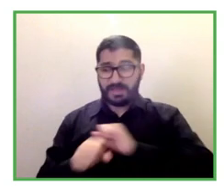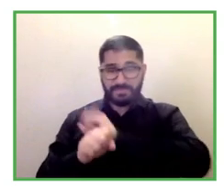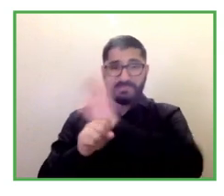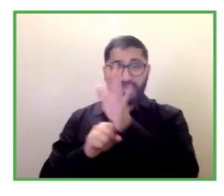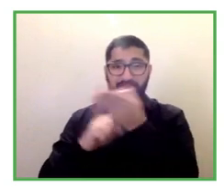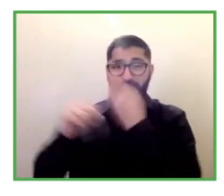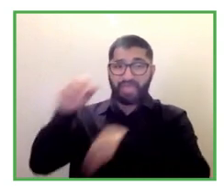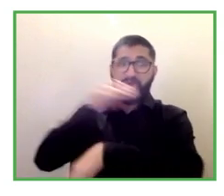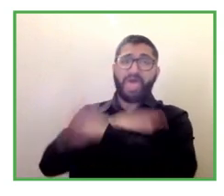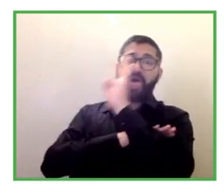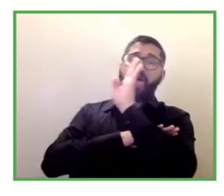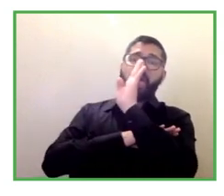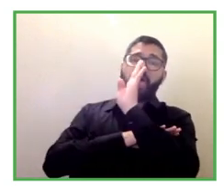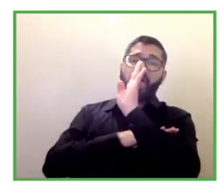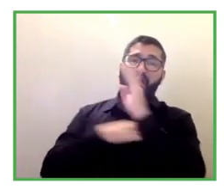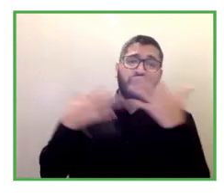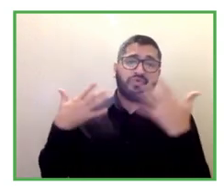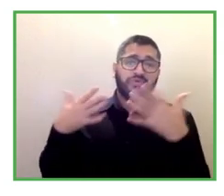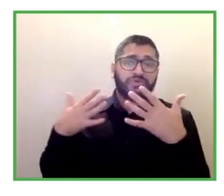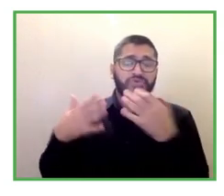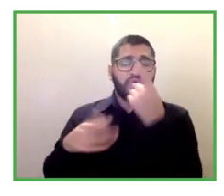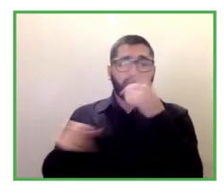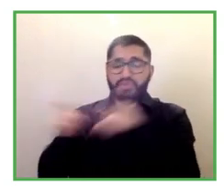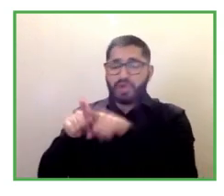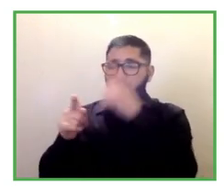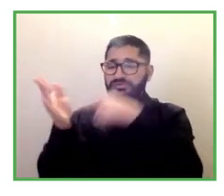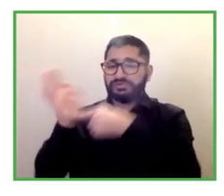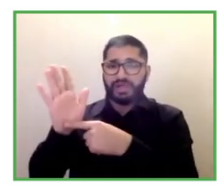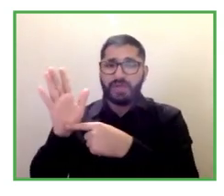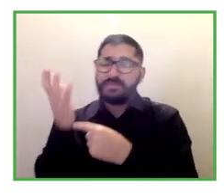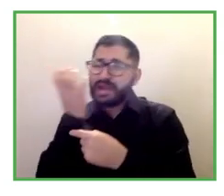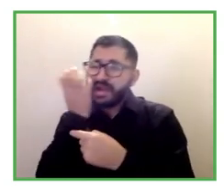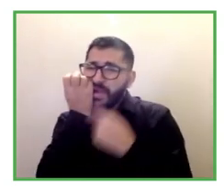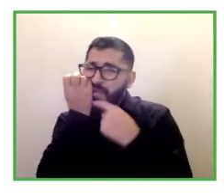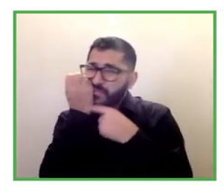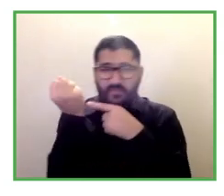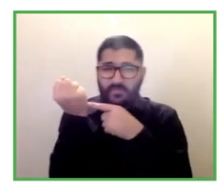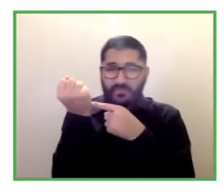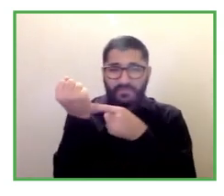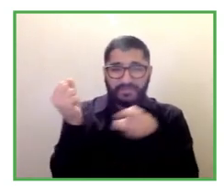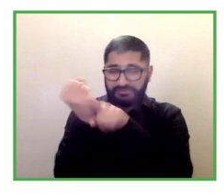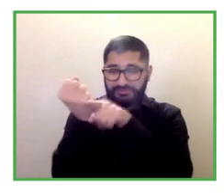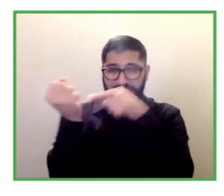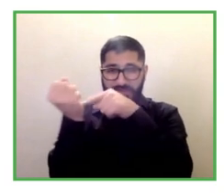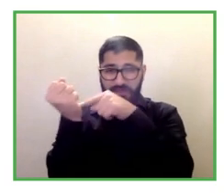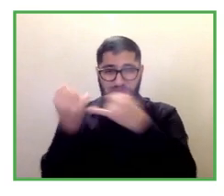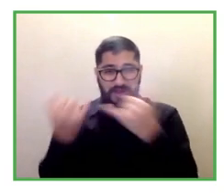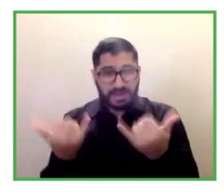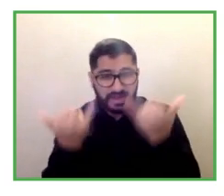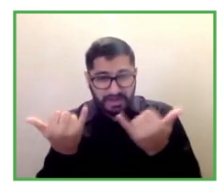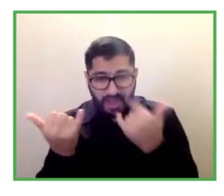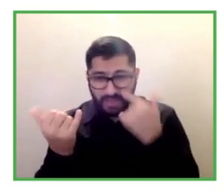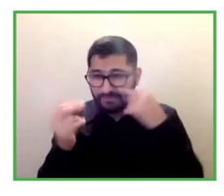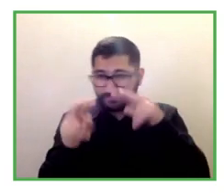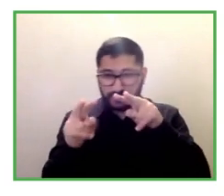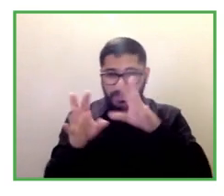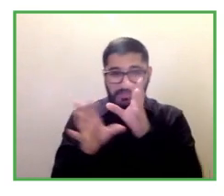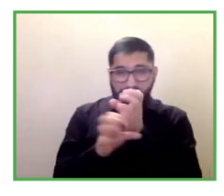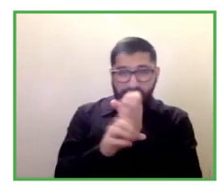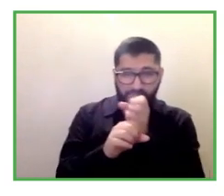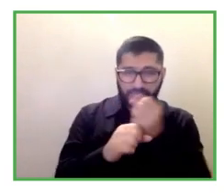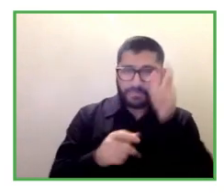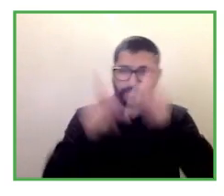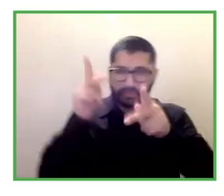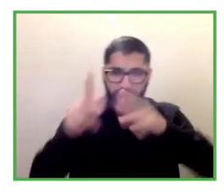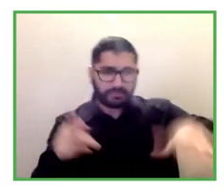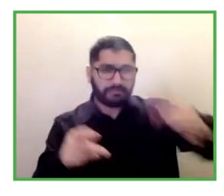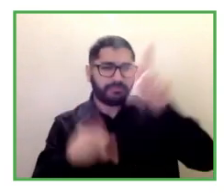here is that we have great lemonade makers uh that really took out the good uh and really learned and adjusted their